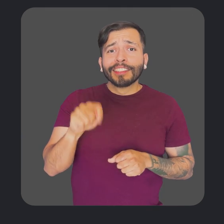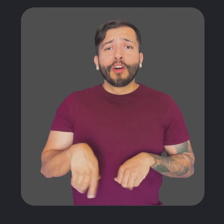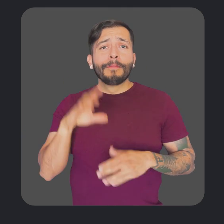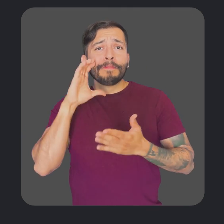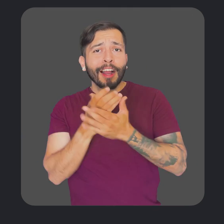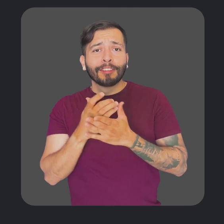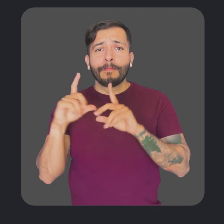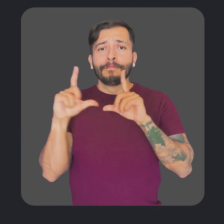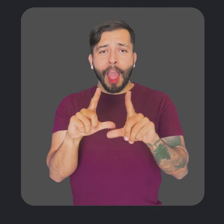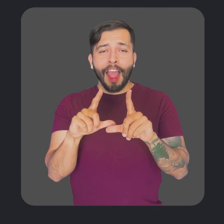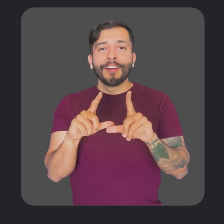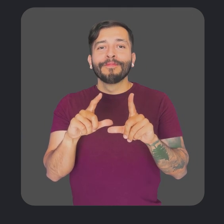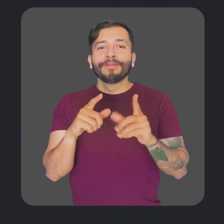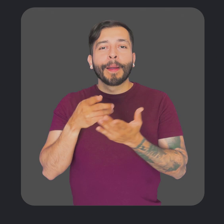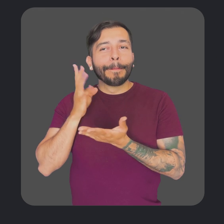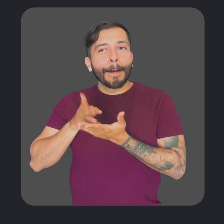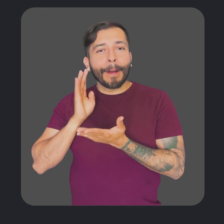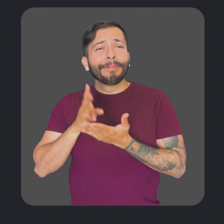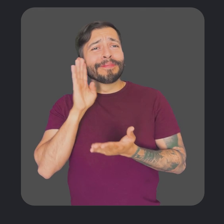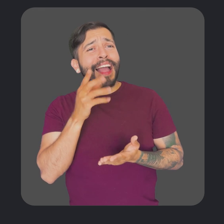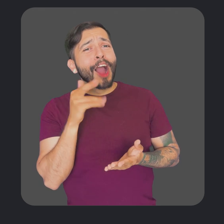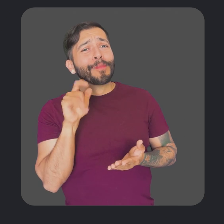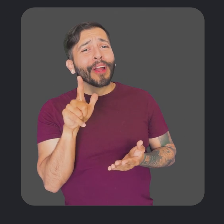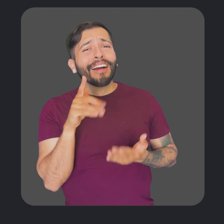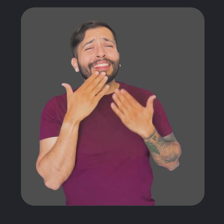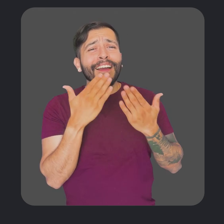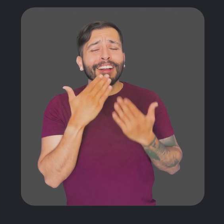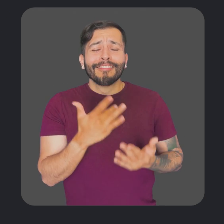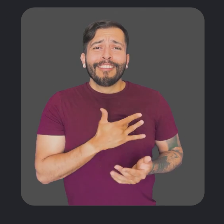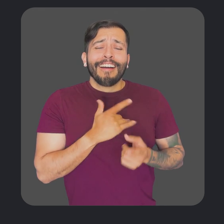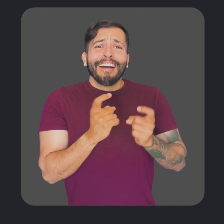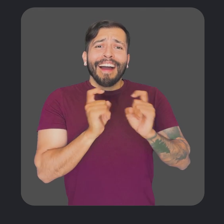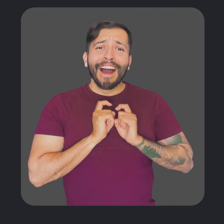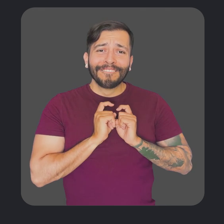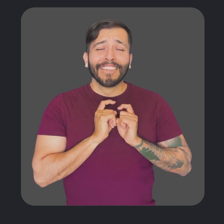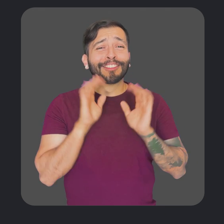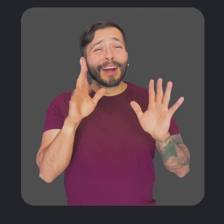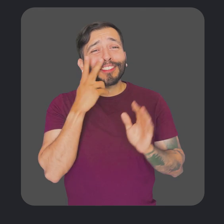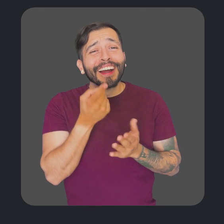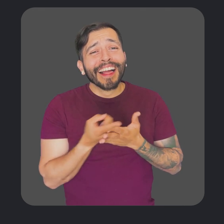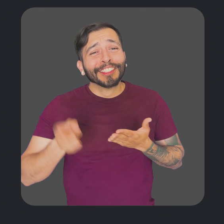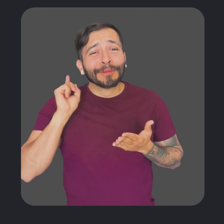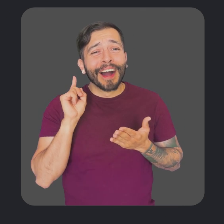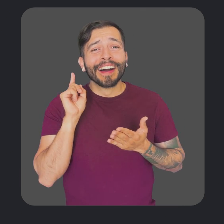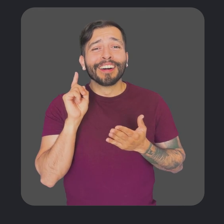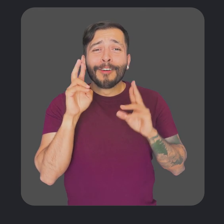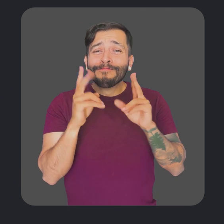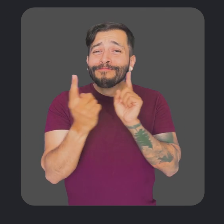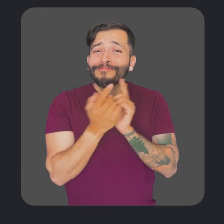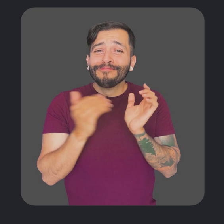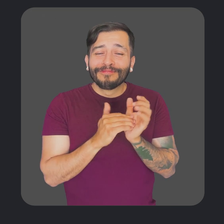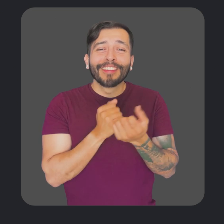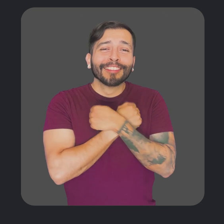words while it's in text or images mode. Dear Gabriel, thanks so much for your thoughtful gift. It was great seeing you last week.